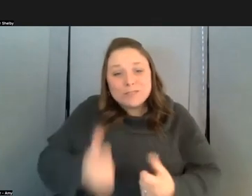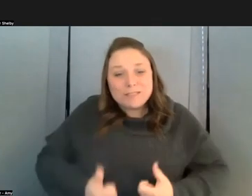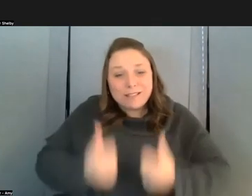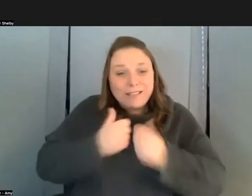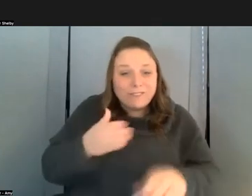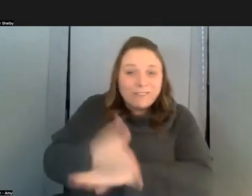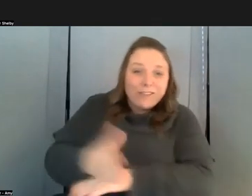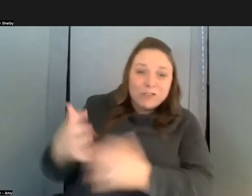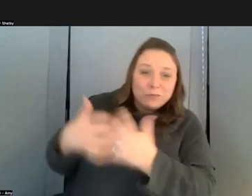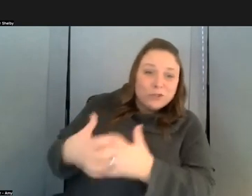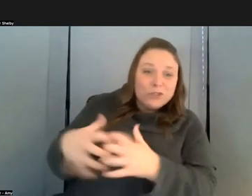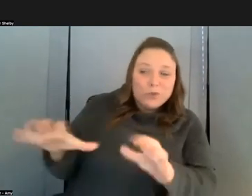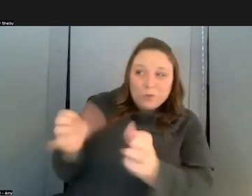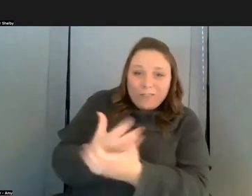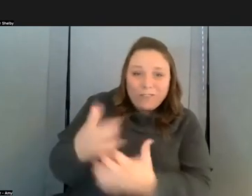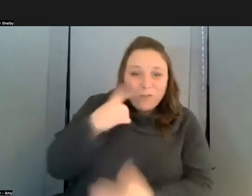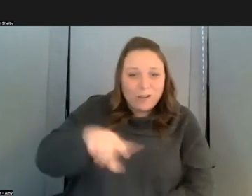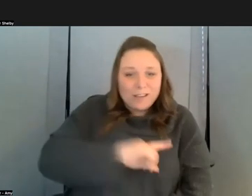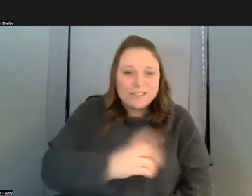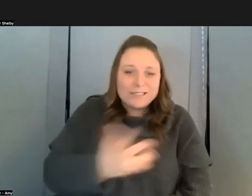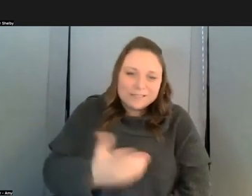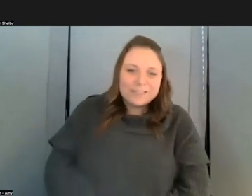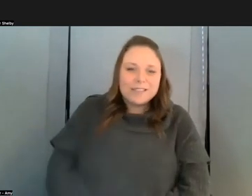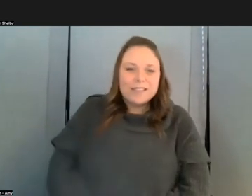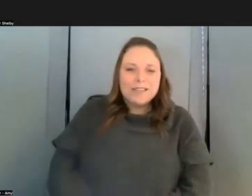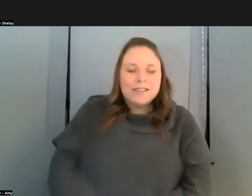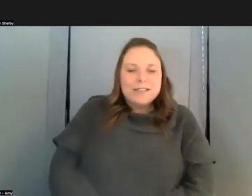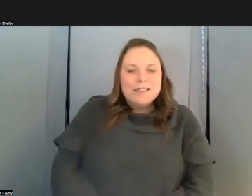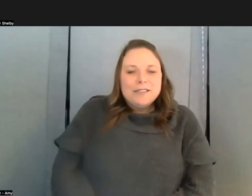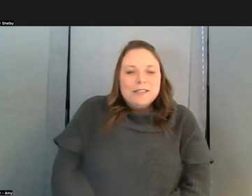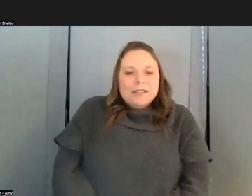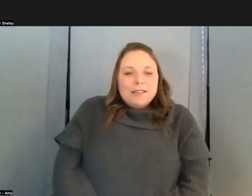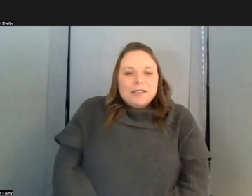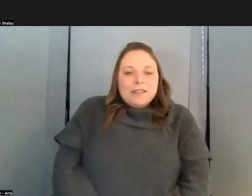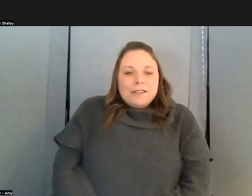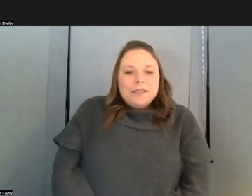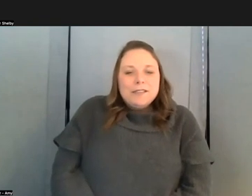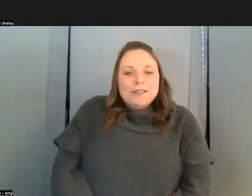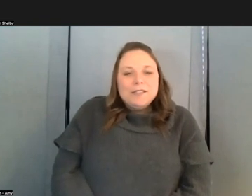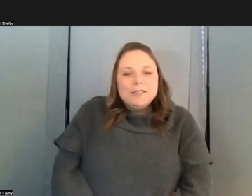you know it it's it's it's a hard question